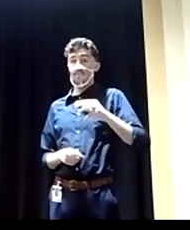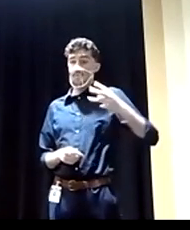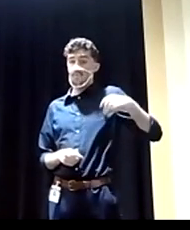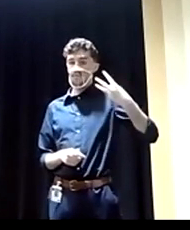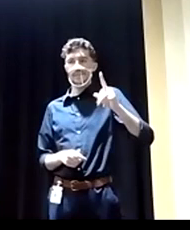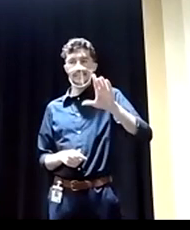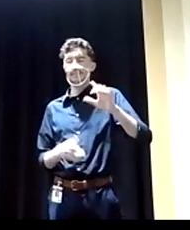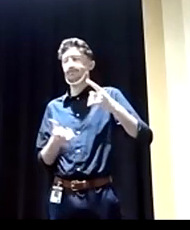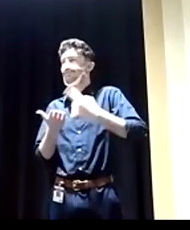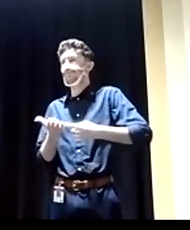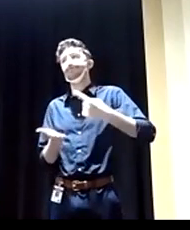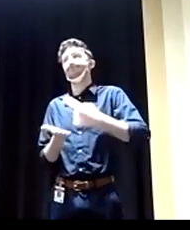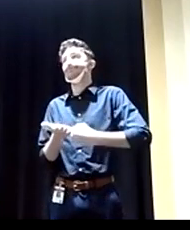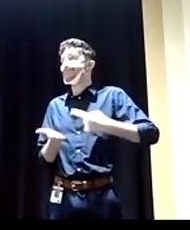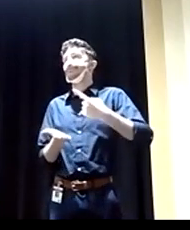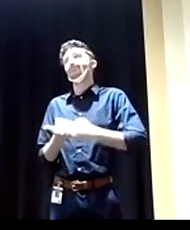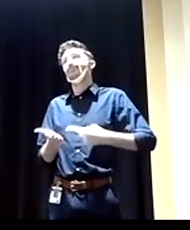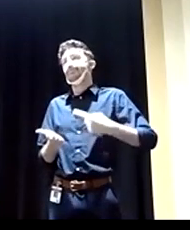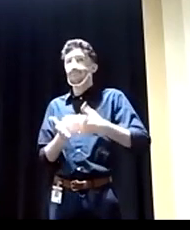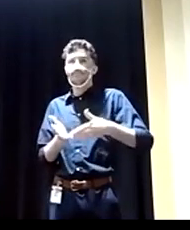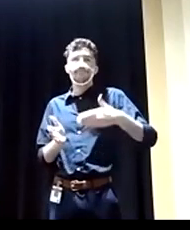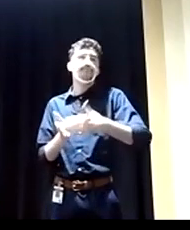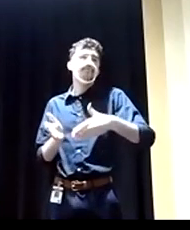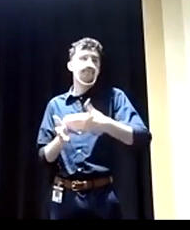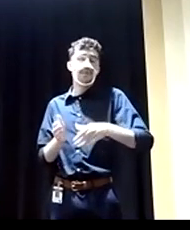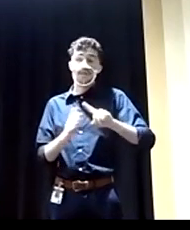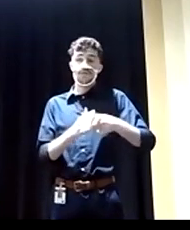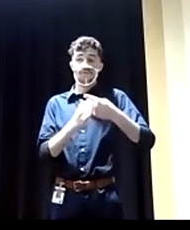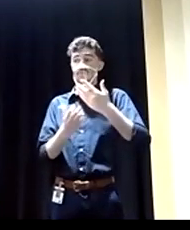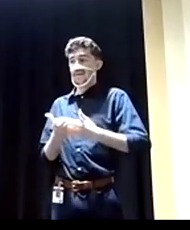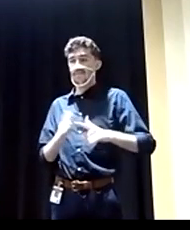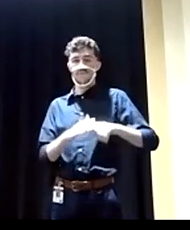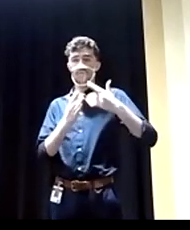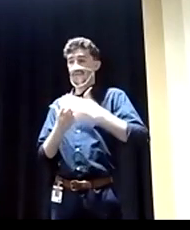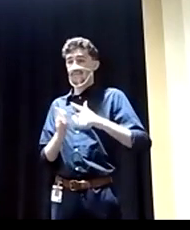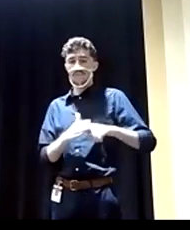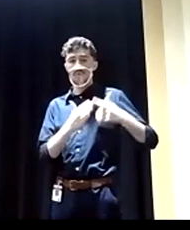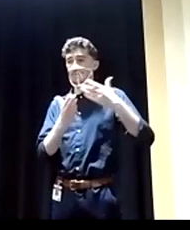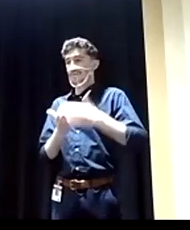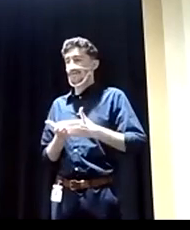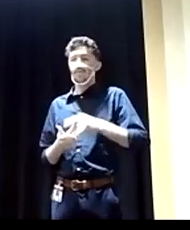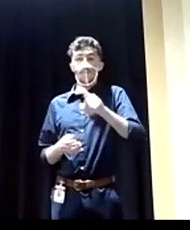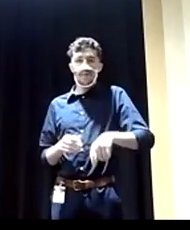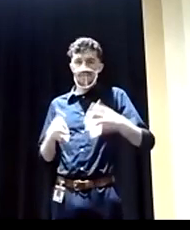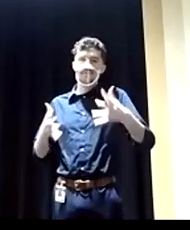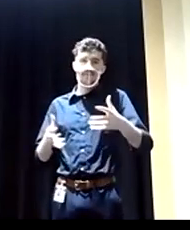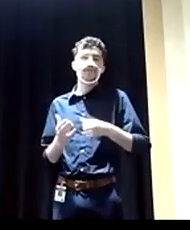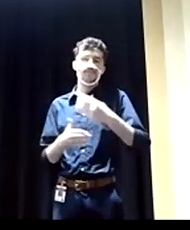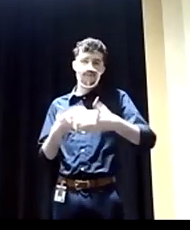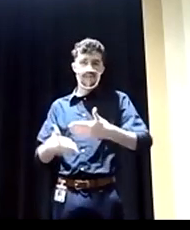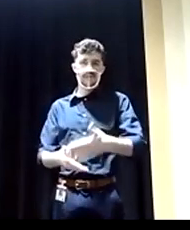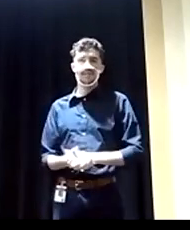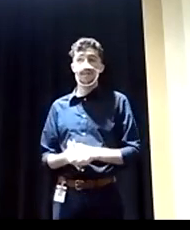about over and over and over again. So many fits and starts, but we need to get it done. There are so many folks who've known no other